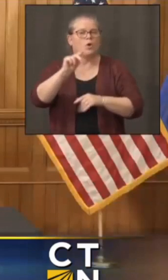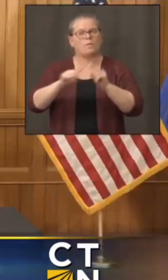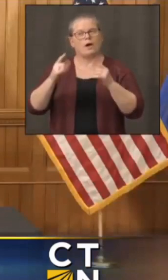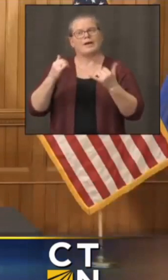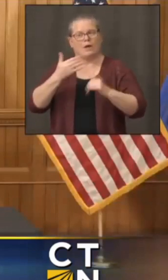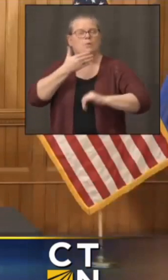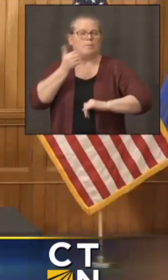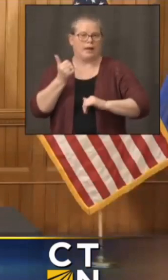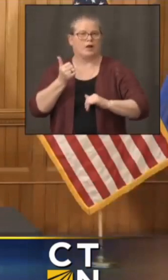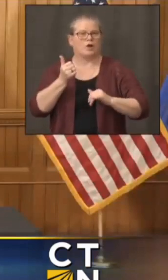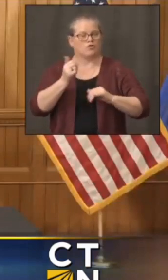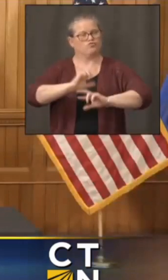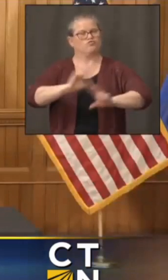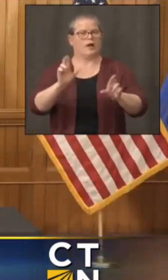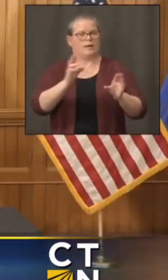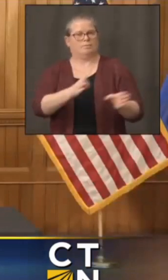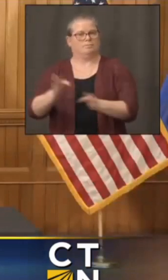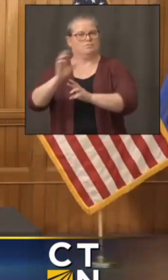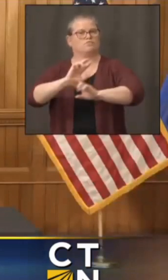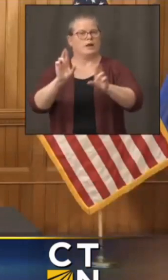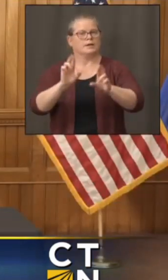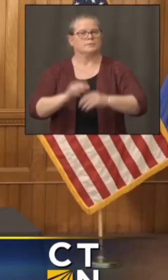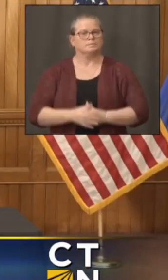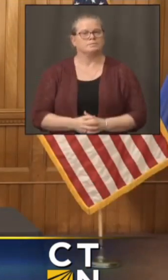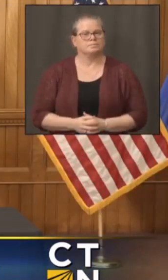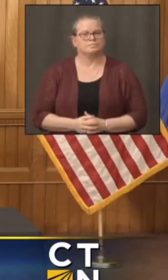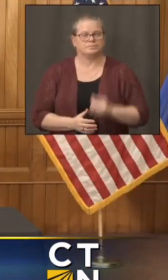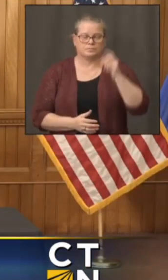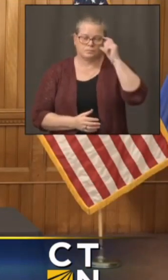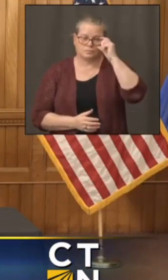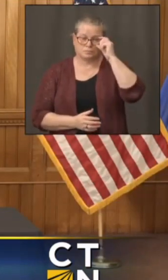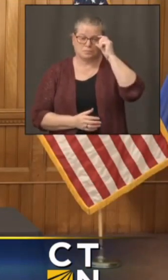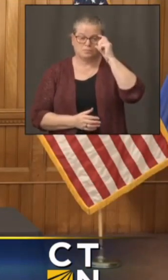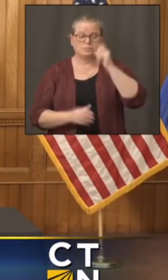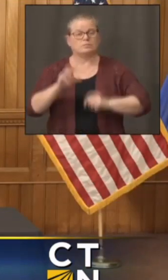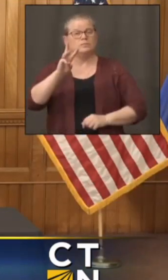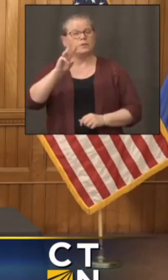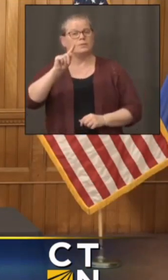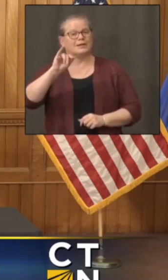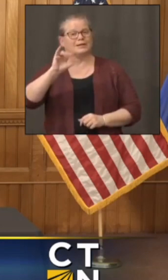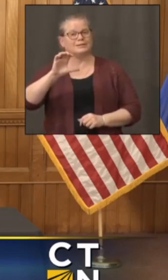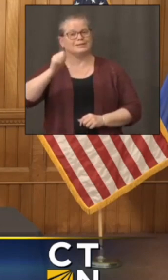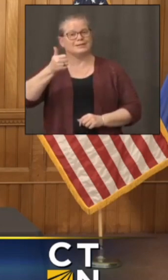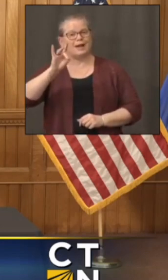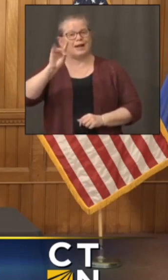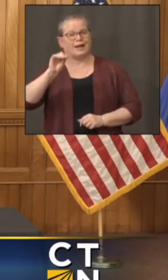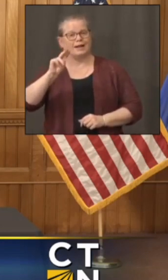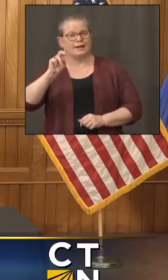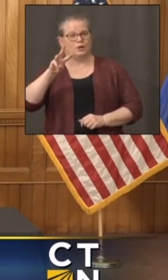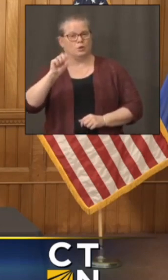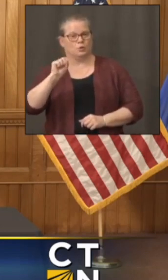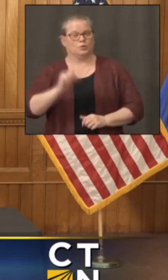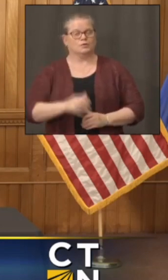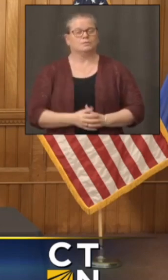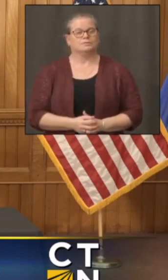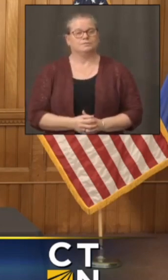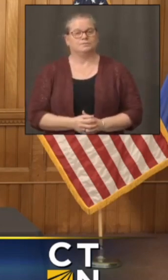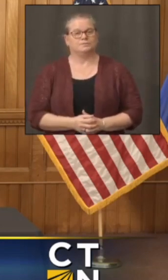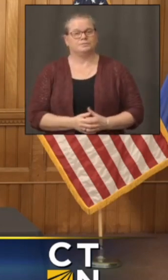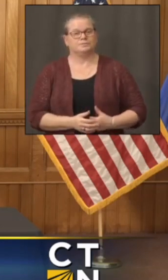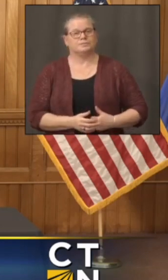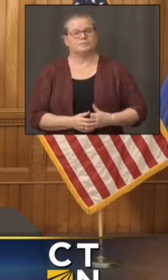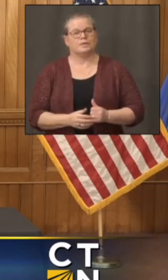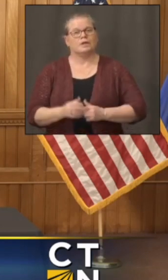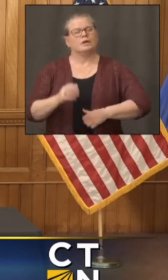wtic 1080 news hi dr